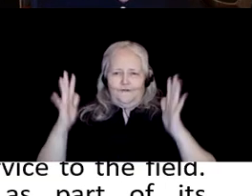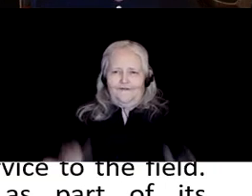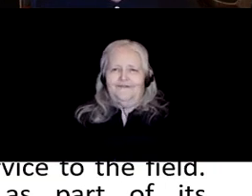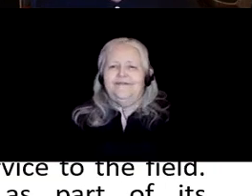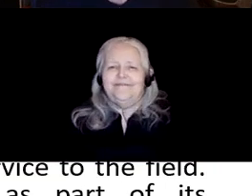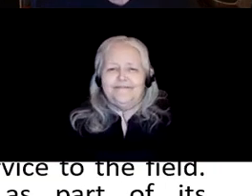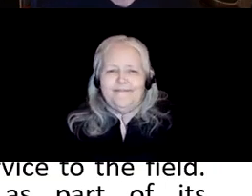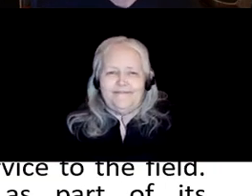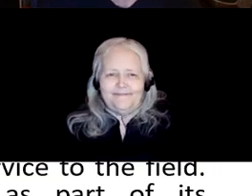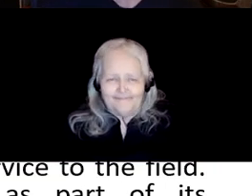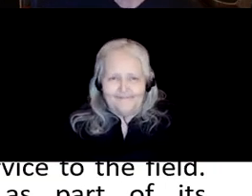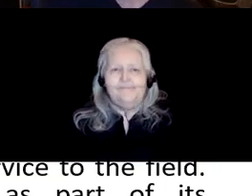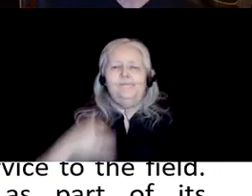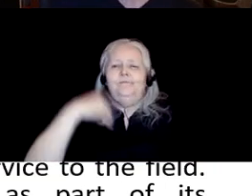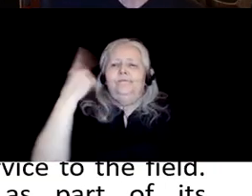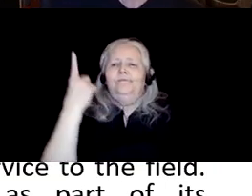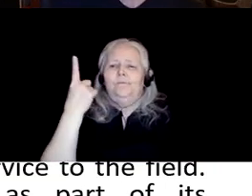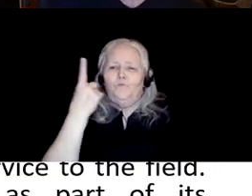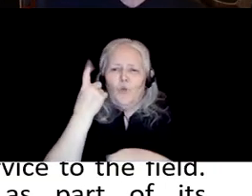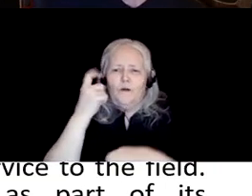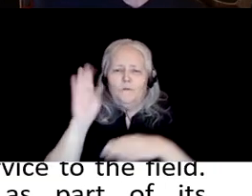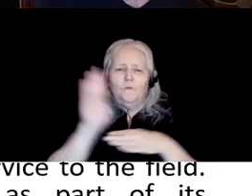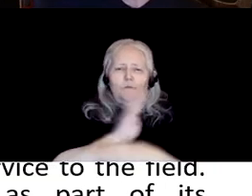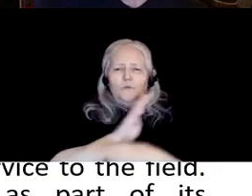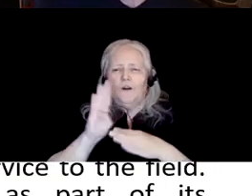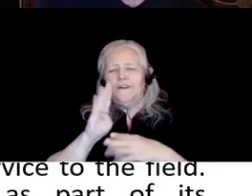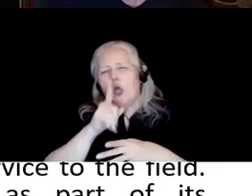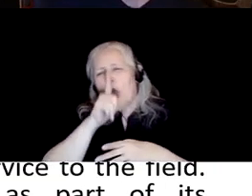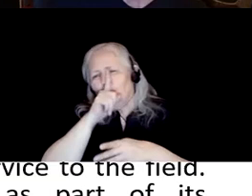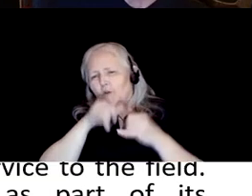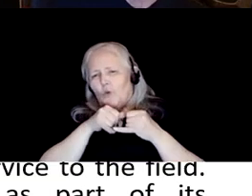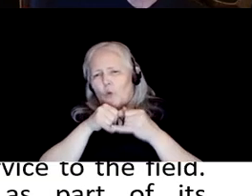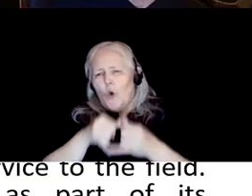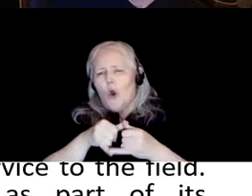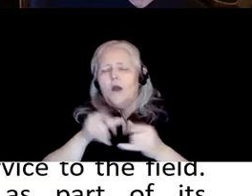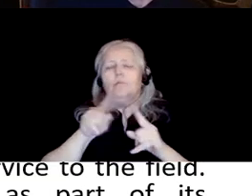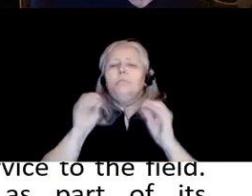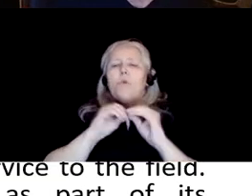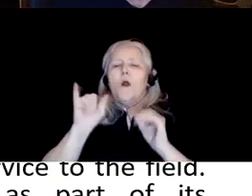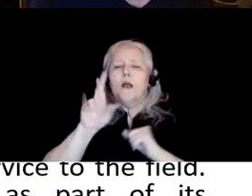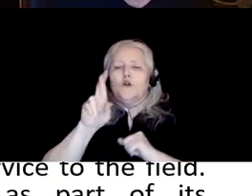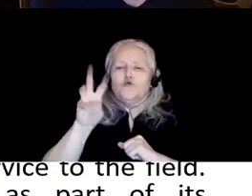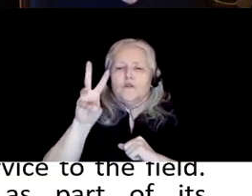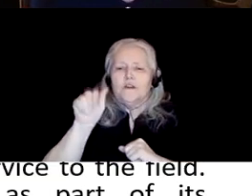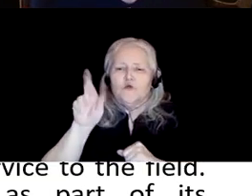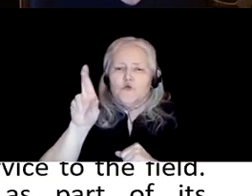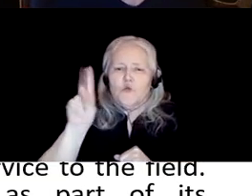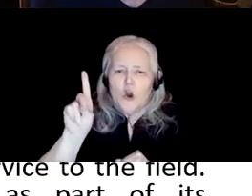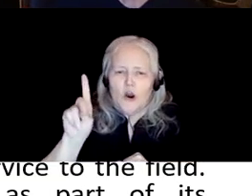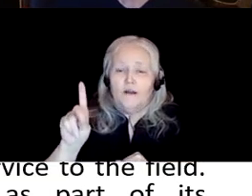So I have one other item of business, not so much an award as a reward. Last count,